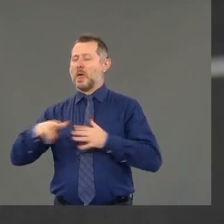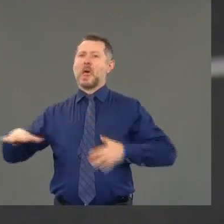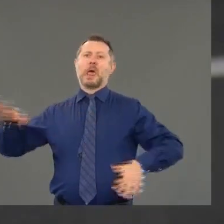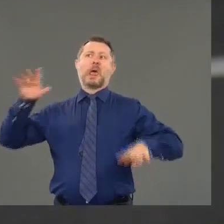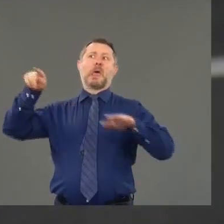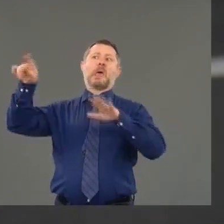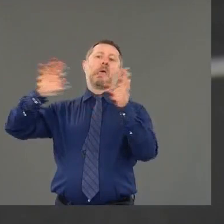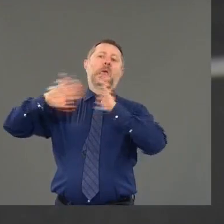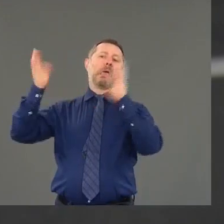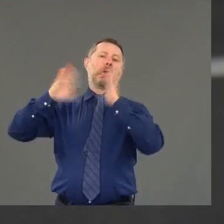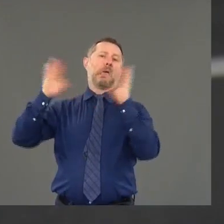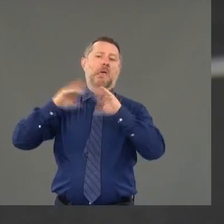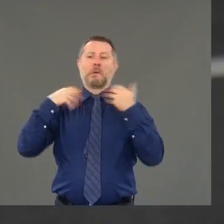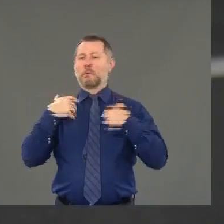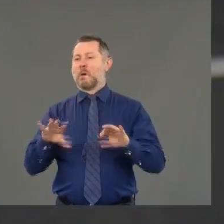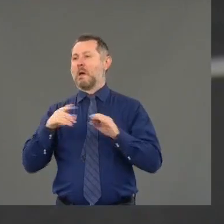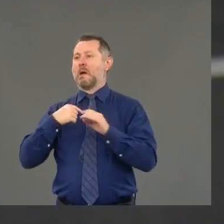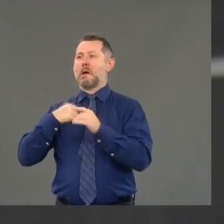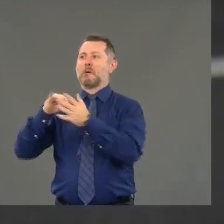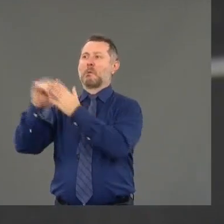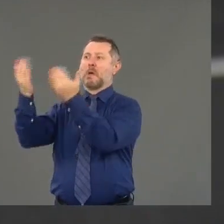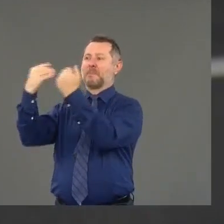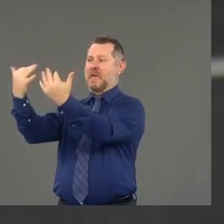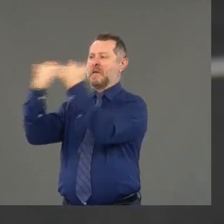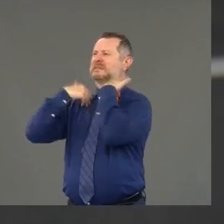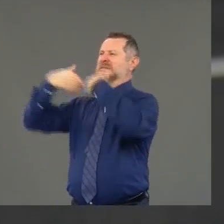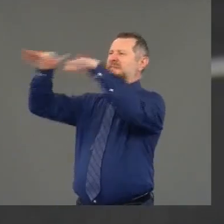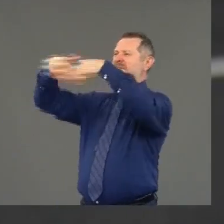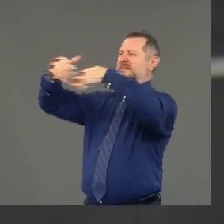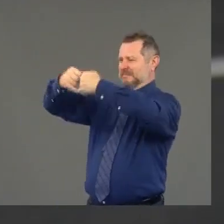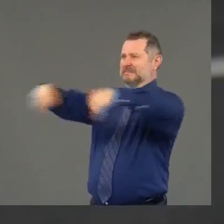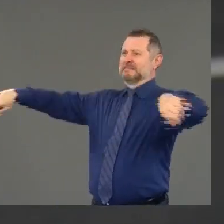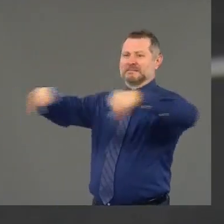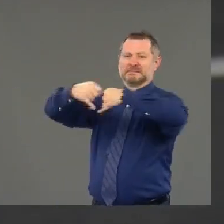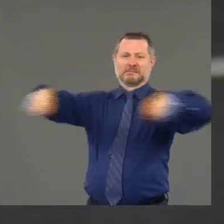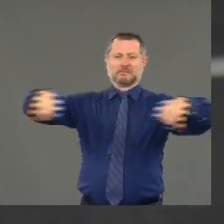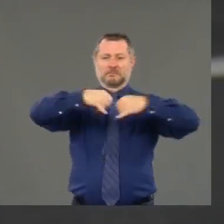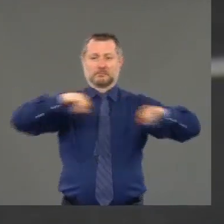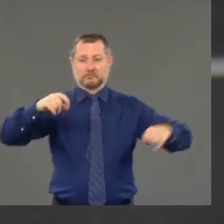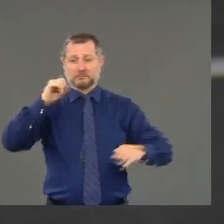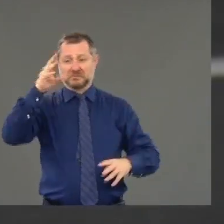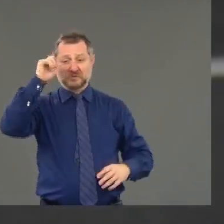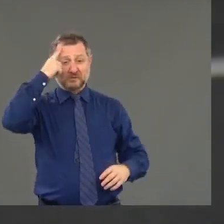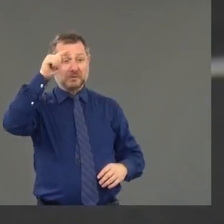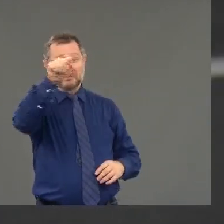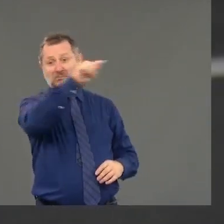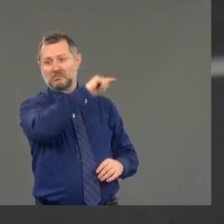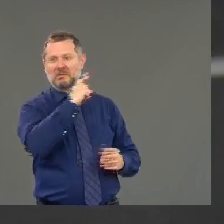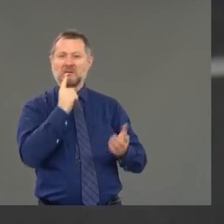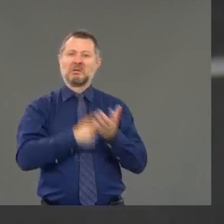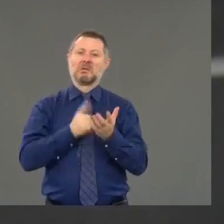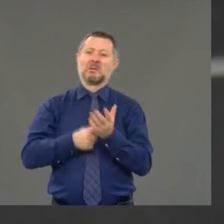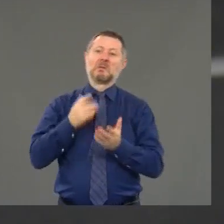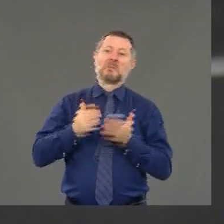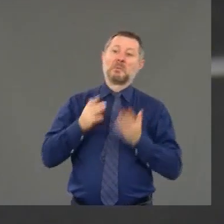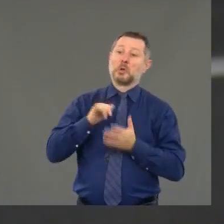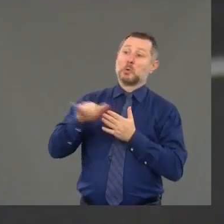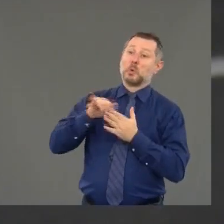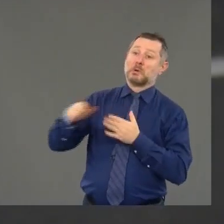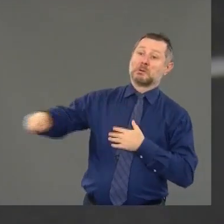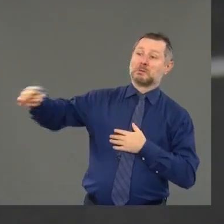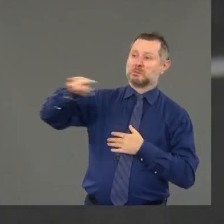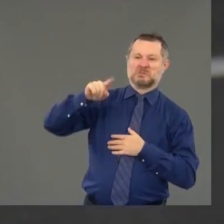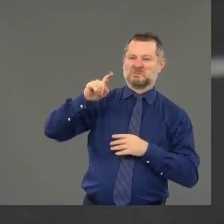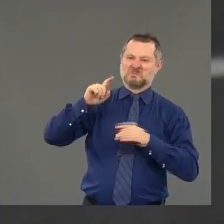said, no, we don't want New Yorkers coming here. Federal government was talking about blockading New York